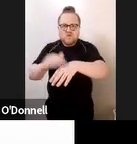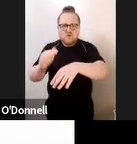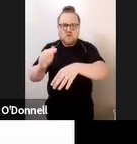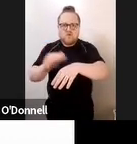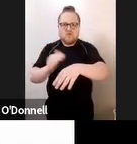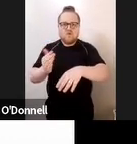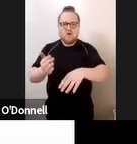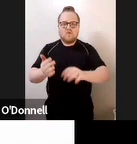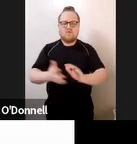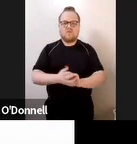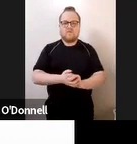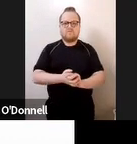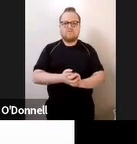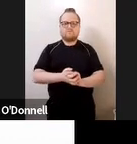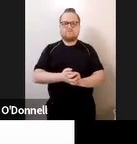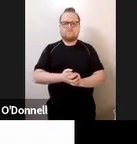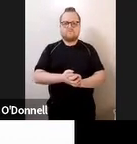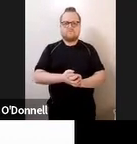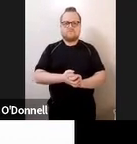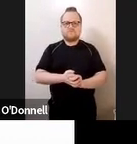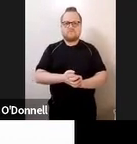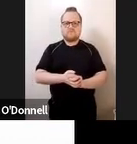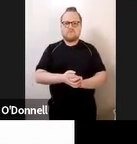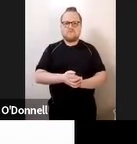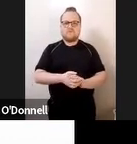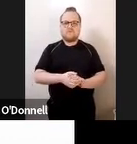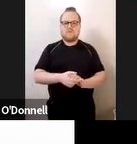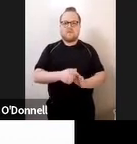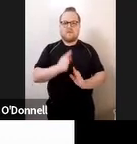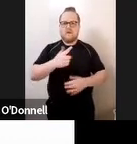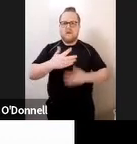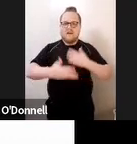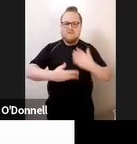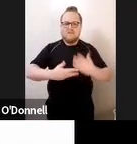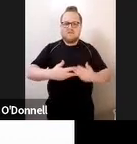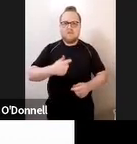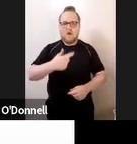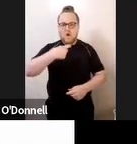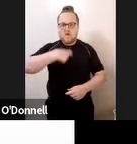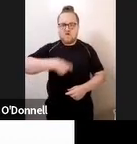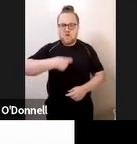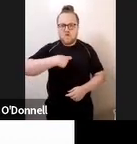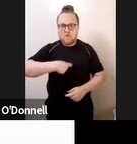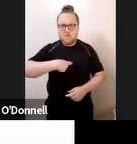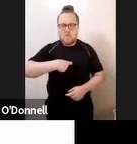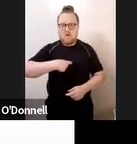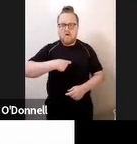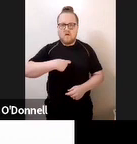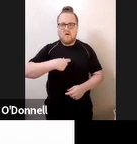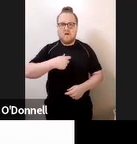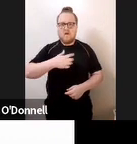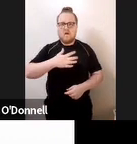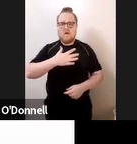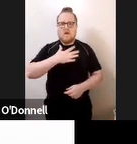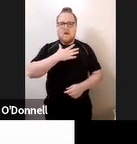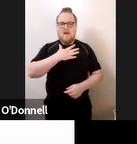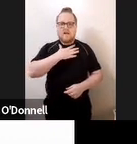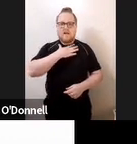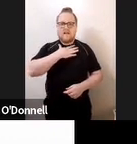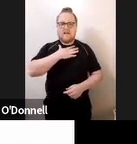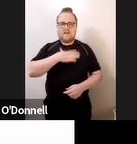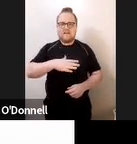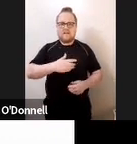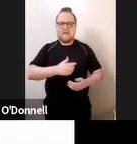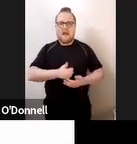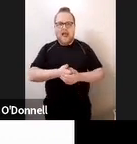But FEMCA describes the social worker physically guiding her. She needs a sighted guide walking around.